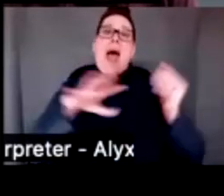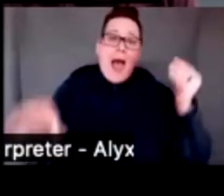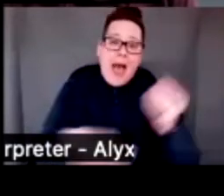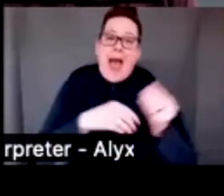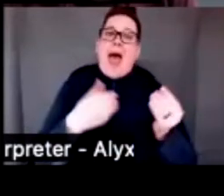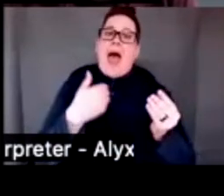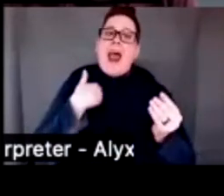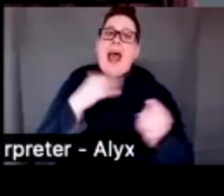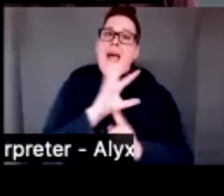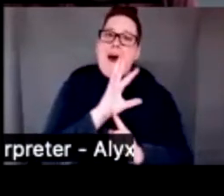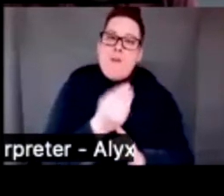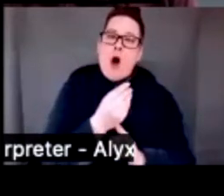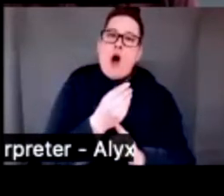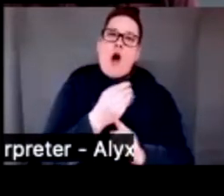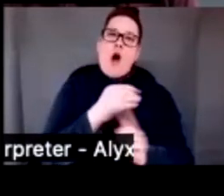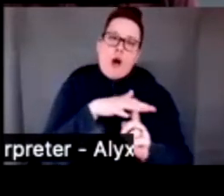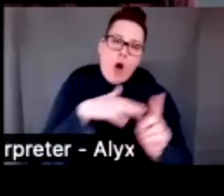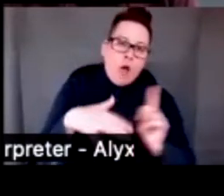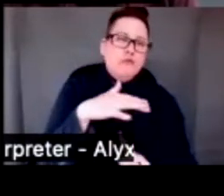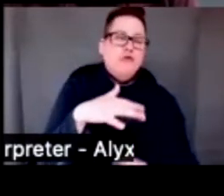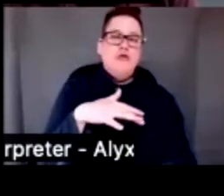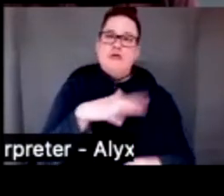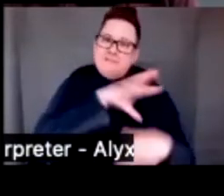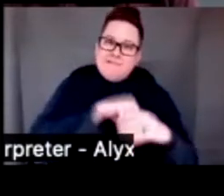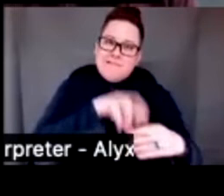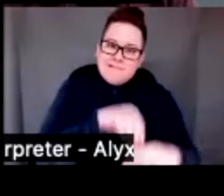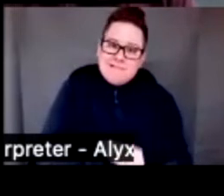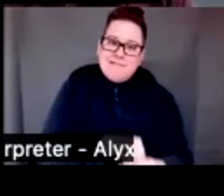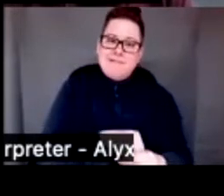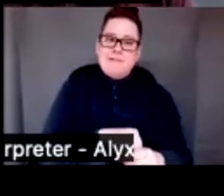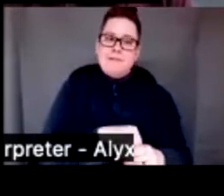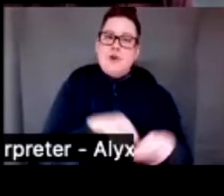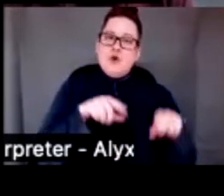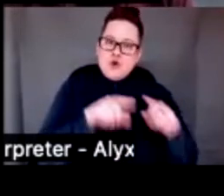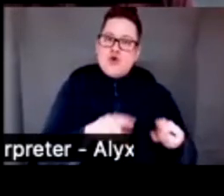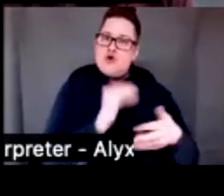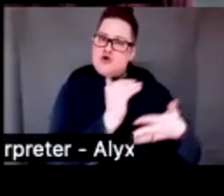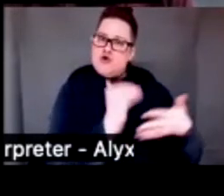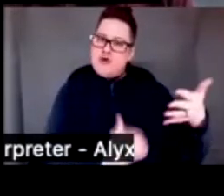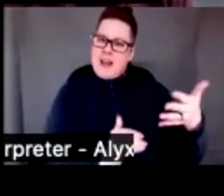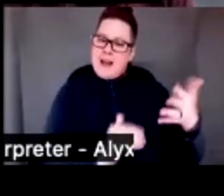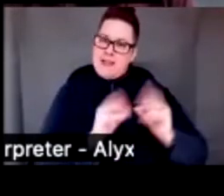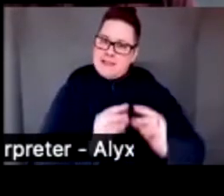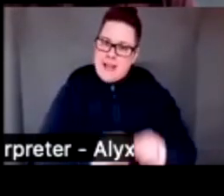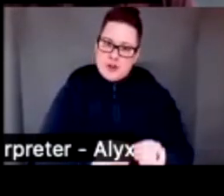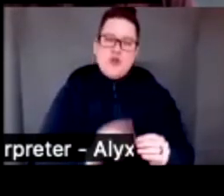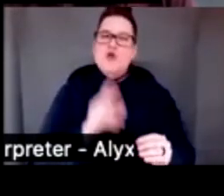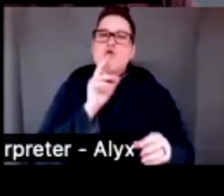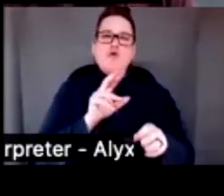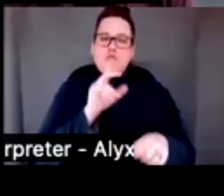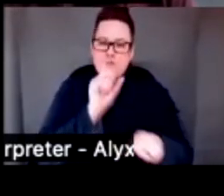context focus sessions. And throughout the sessions, we infuse